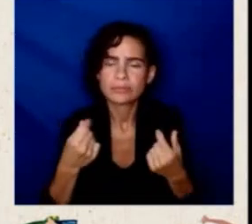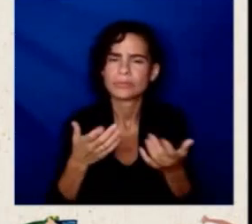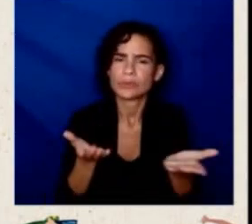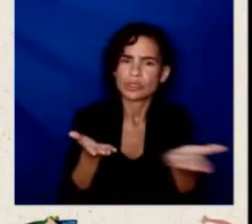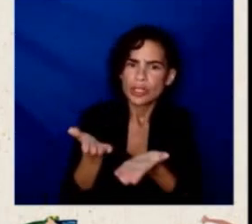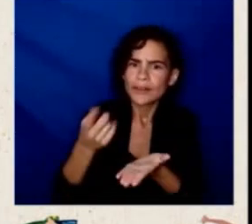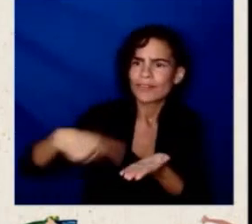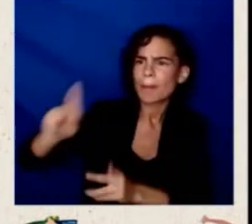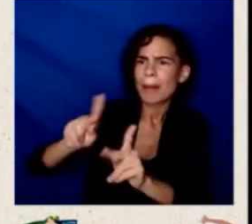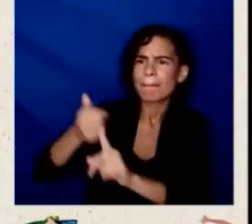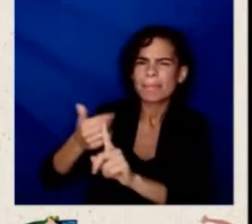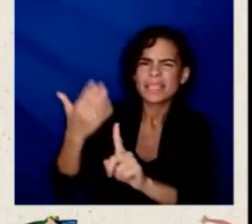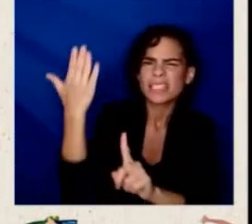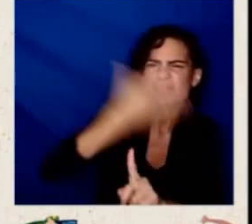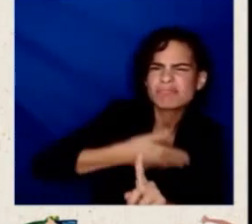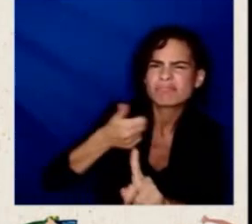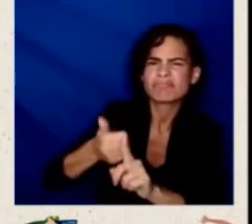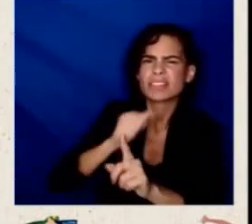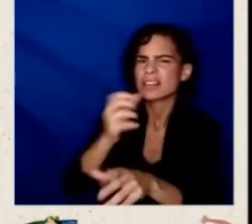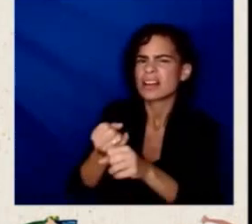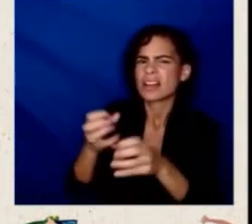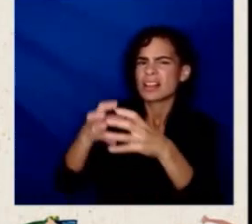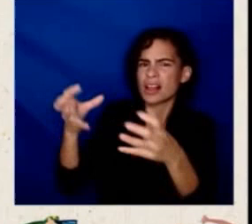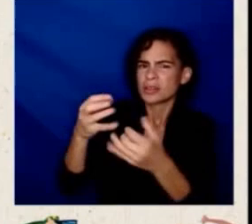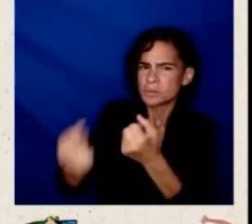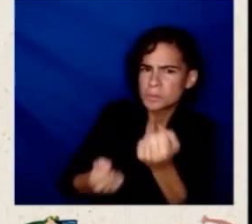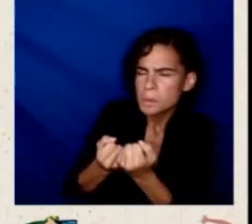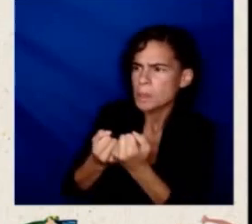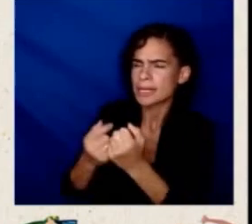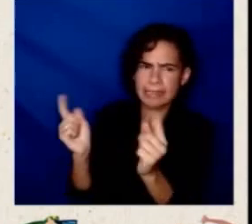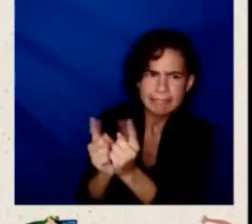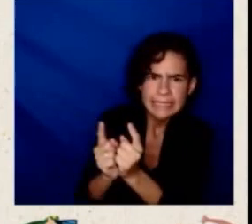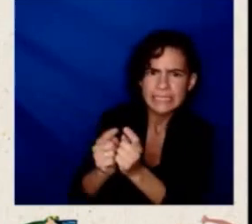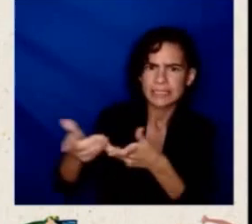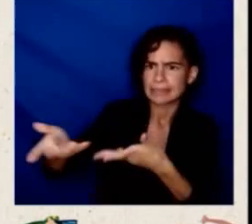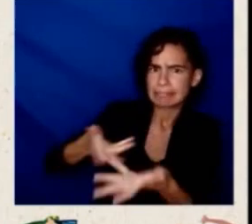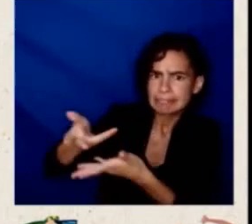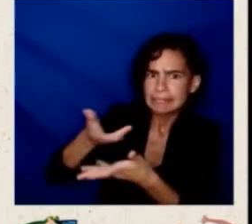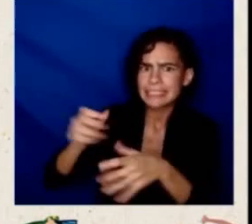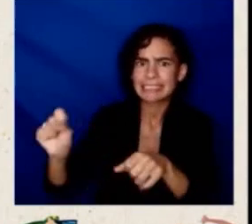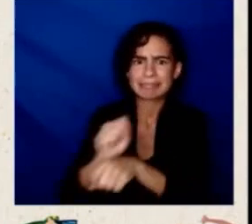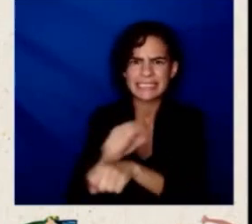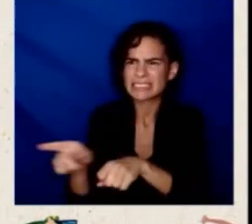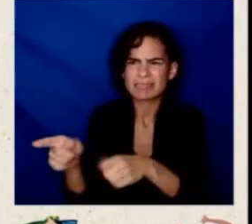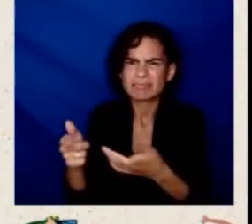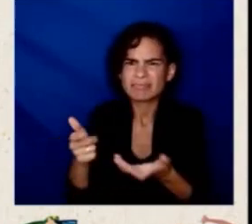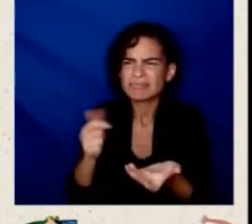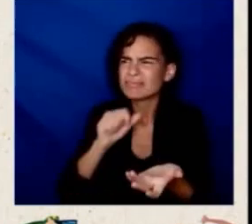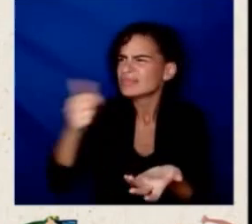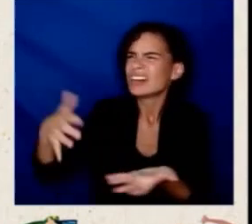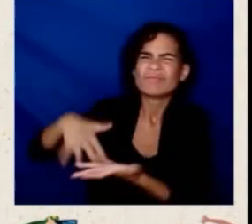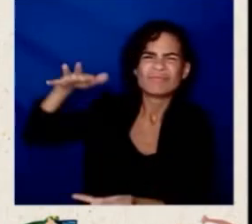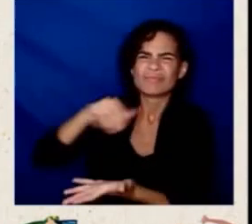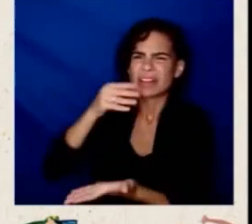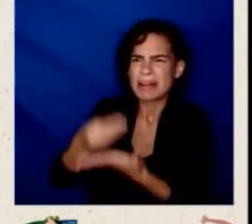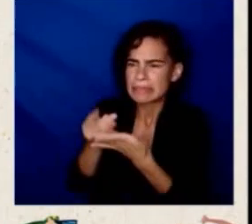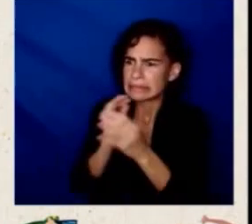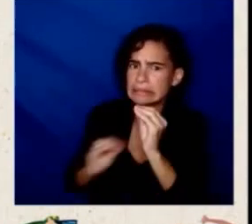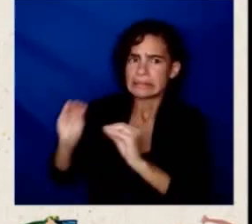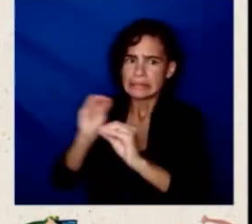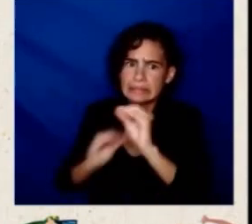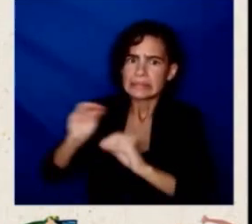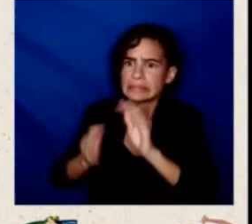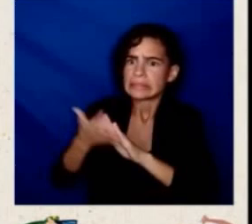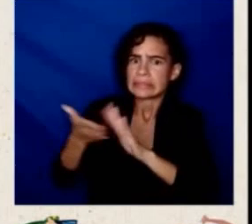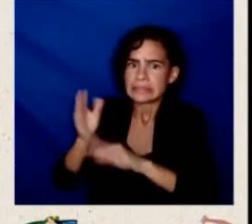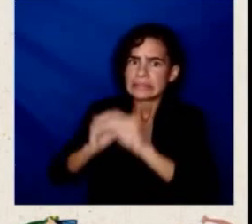and understand the needs of those businesses who may not have access to capital, may not be financially in the right position to be able to access